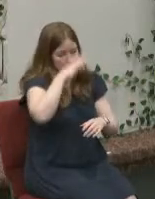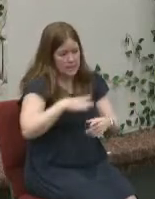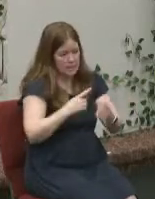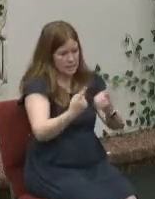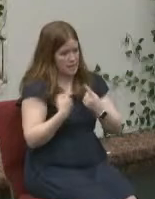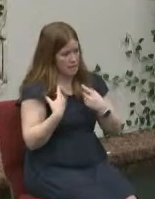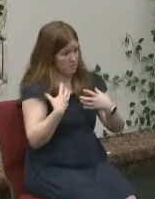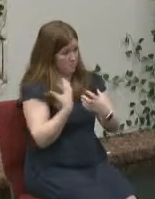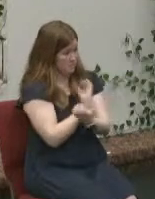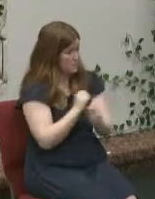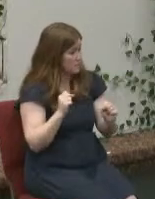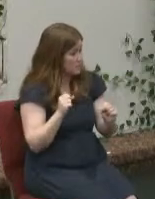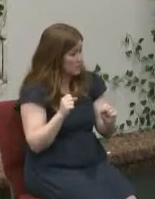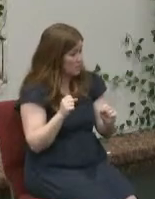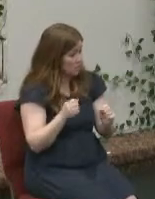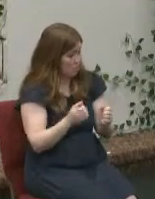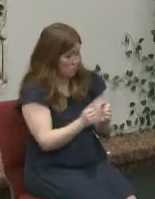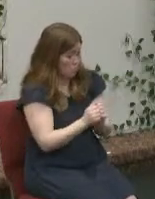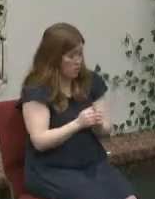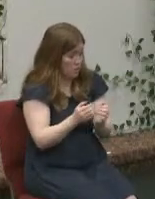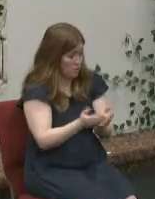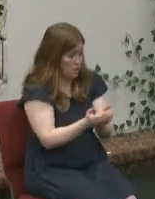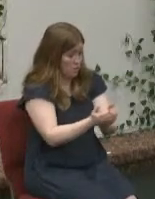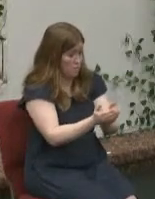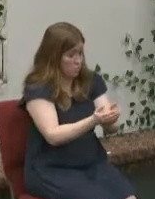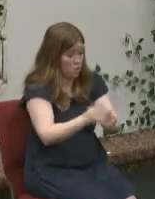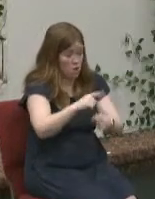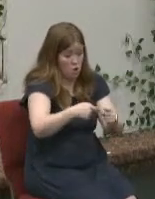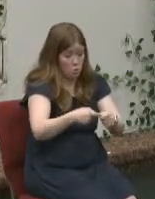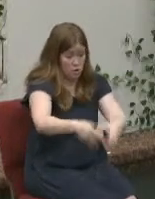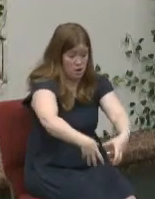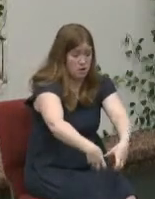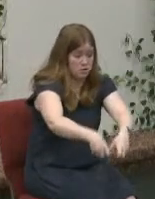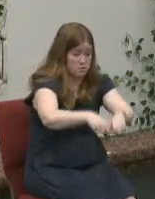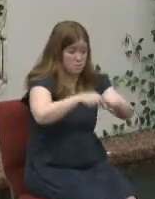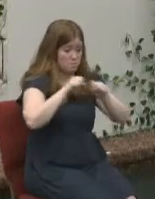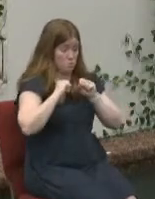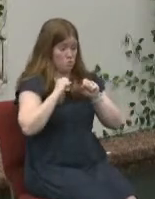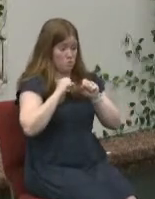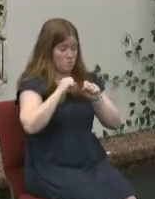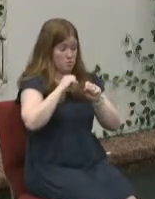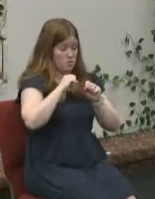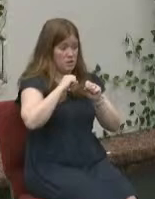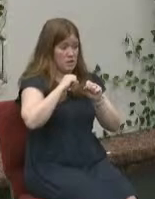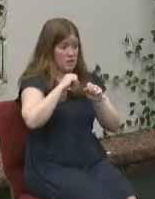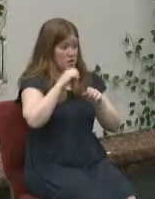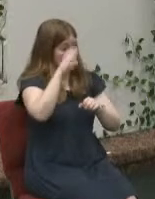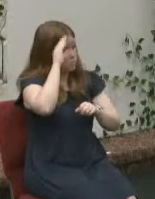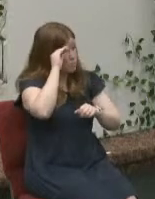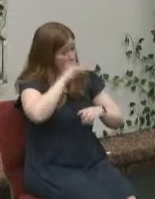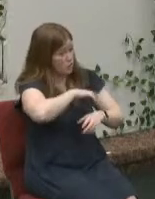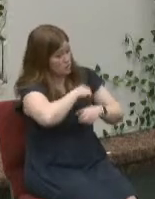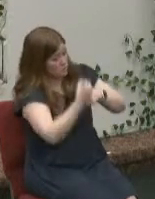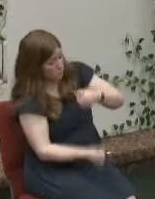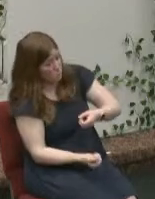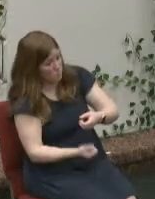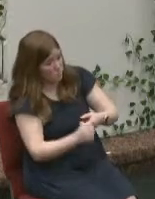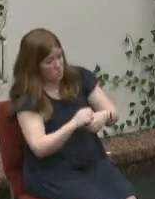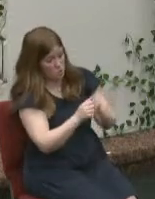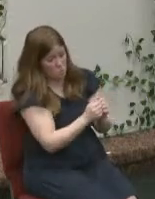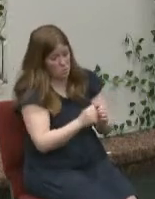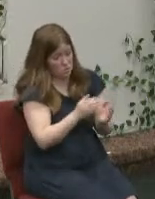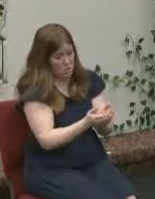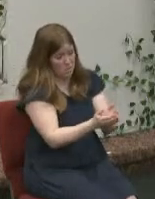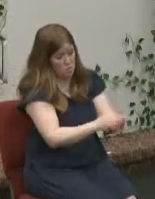tried to rescue him and when he was pulling pulling him up into the boat by accident he pulled the boat over and him and both the firemen